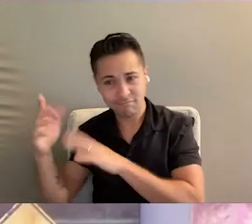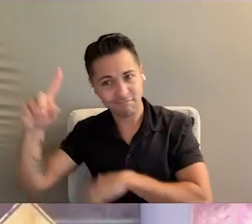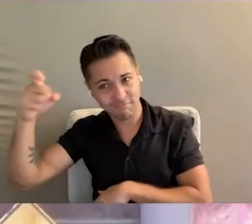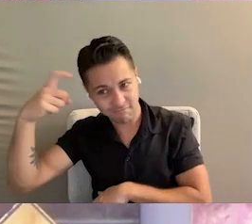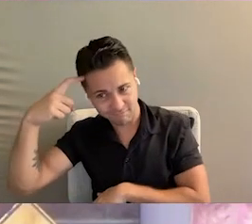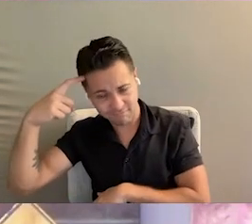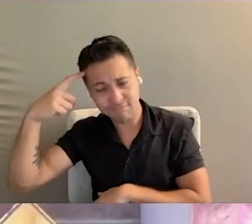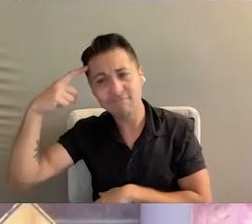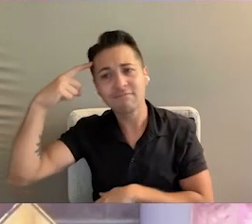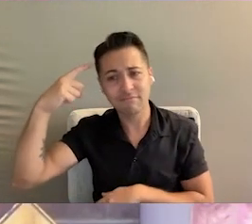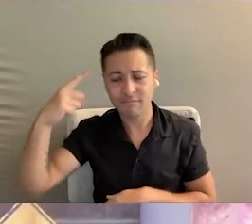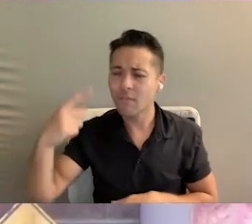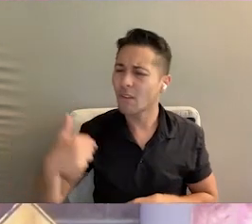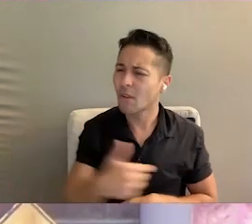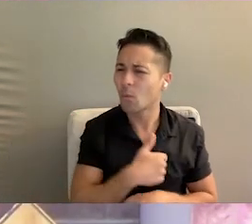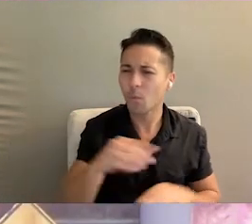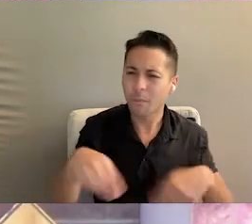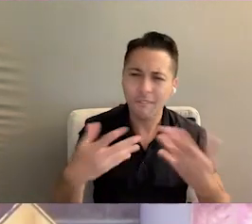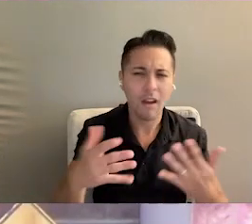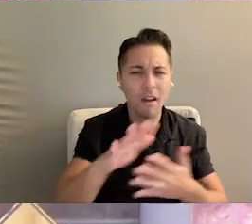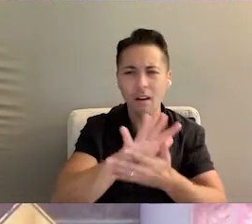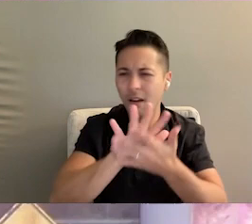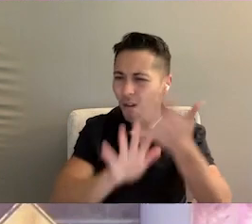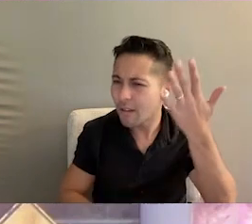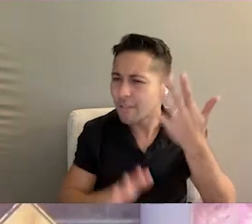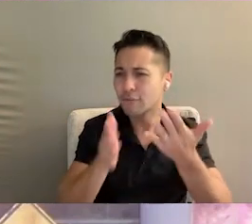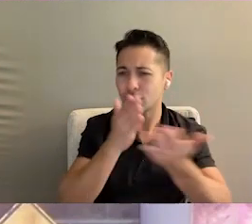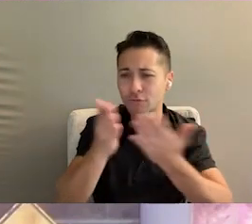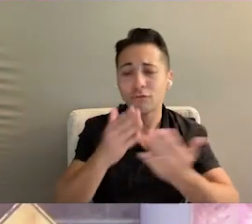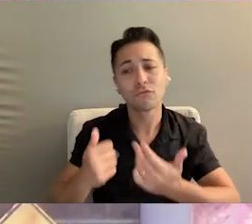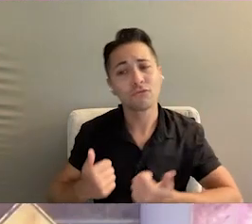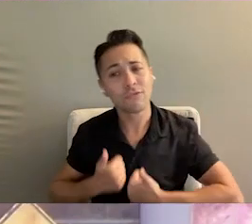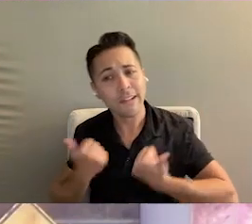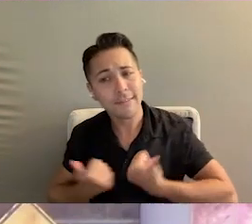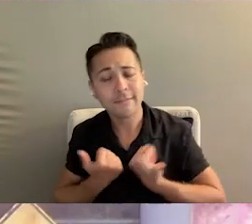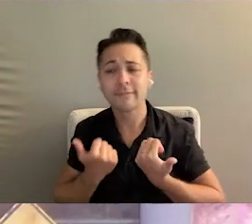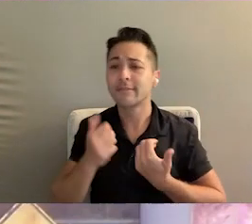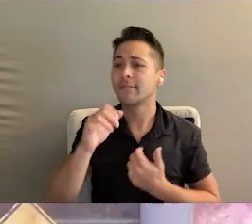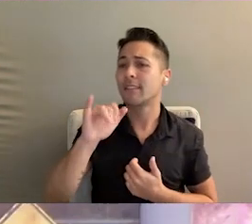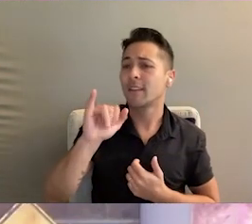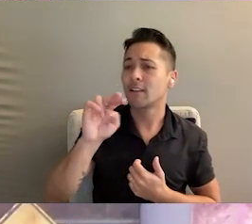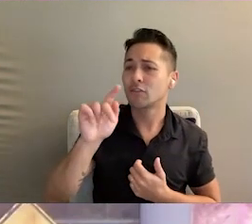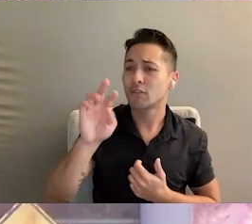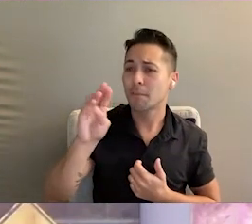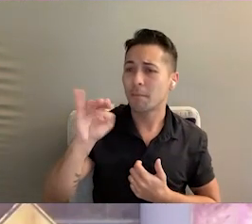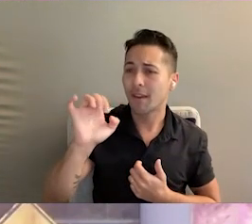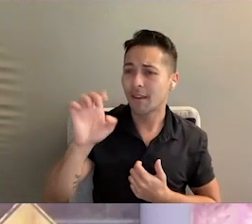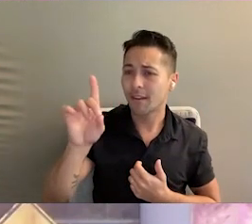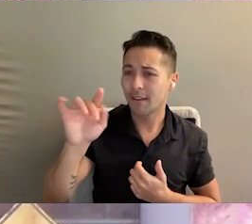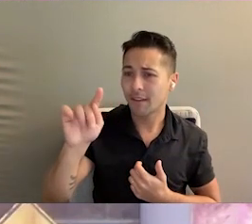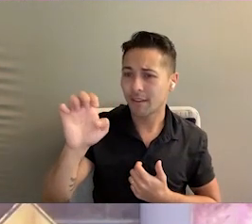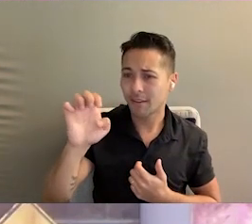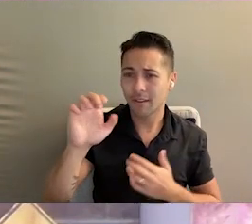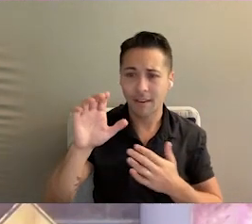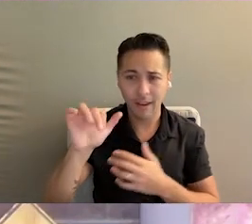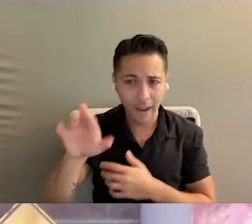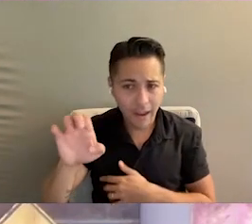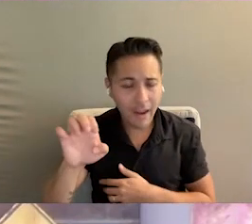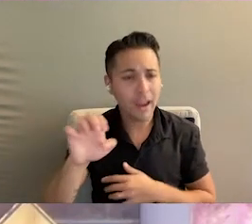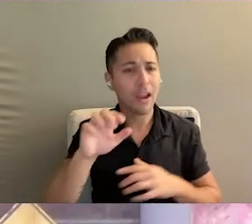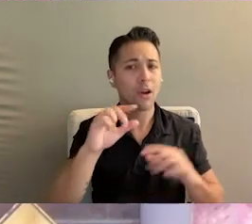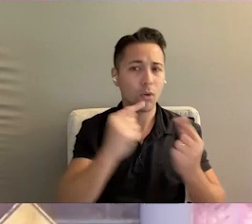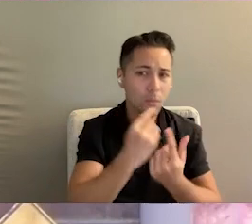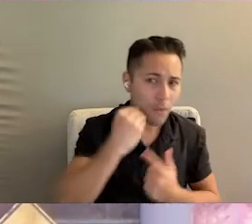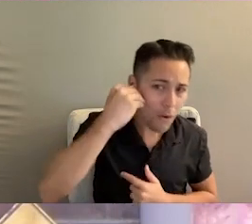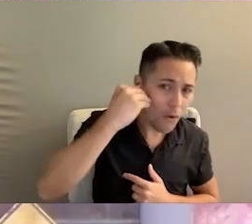Tallahassee. We provide all services, residential, intermediate care, and our residential, also in